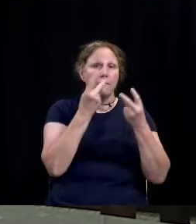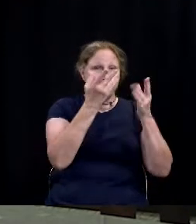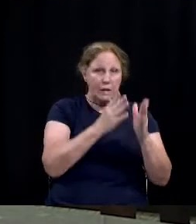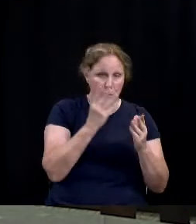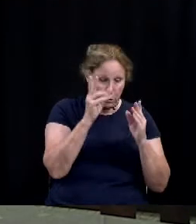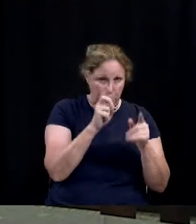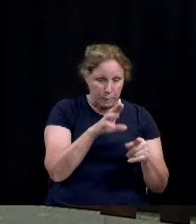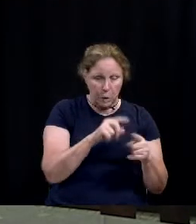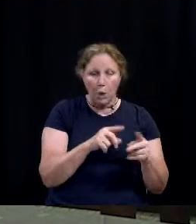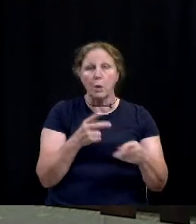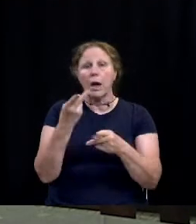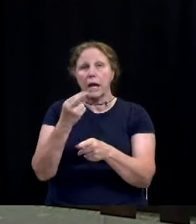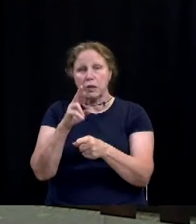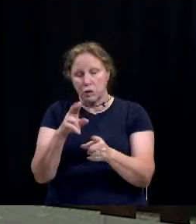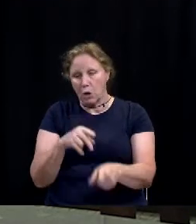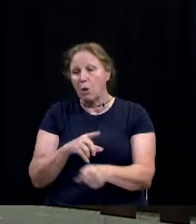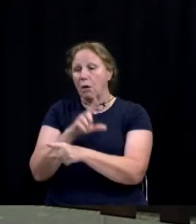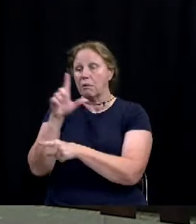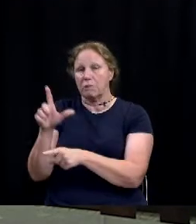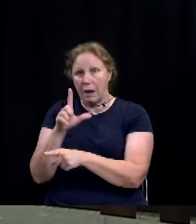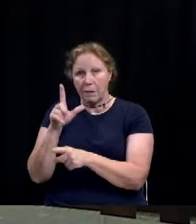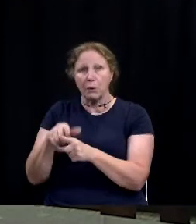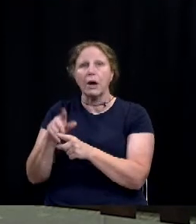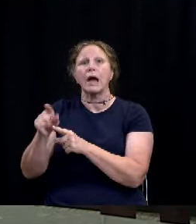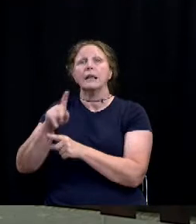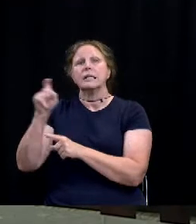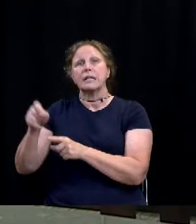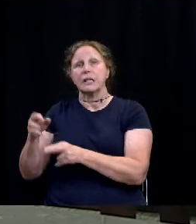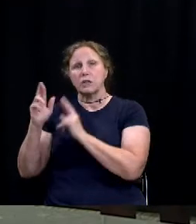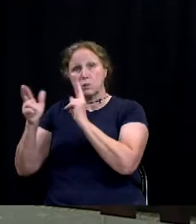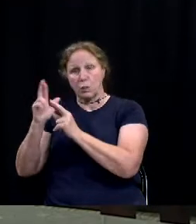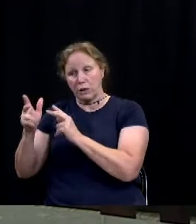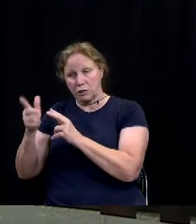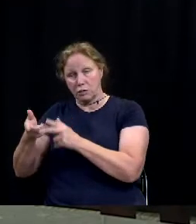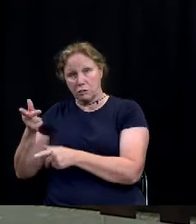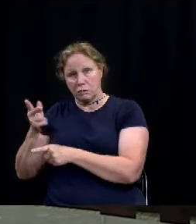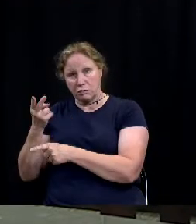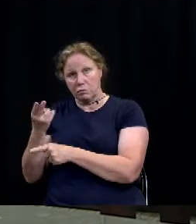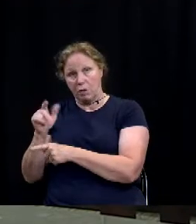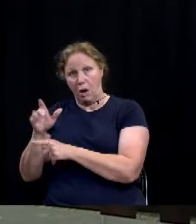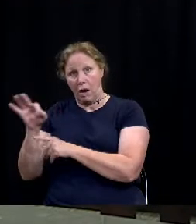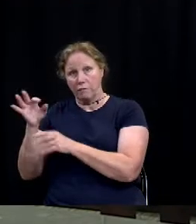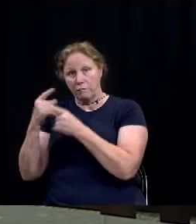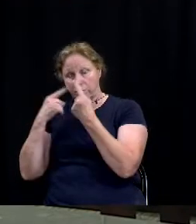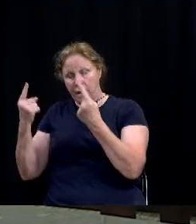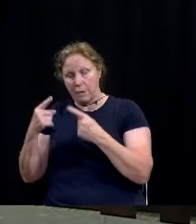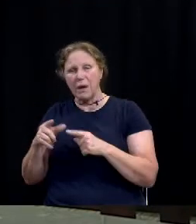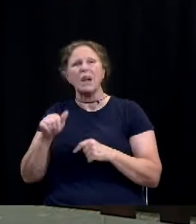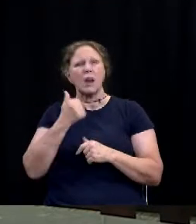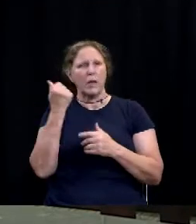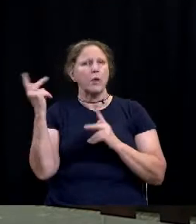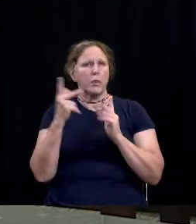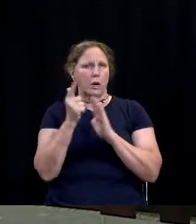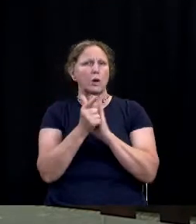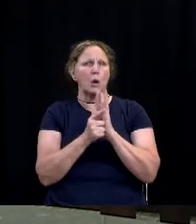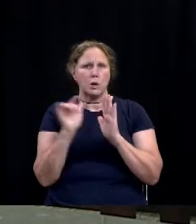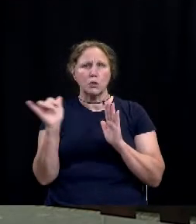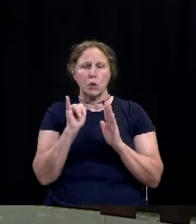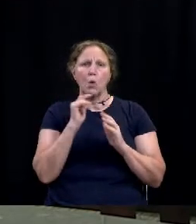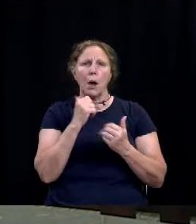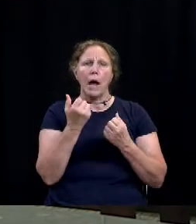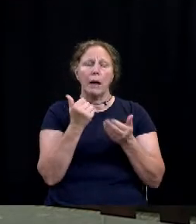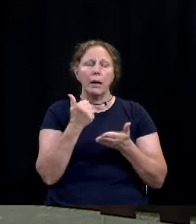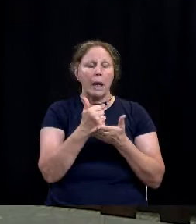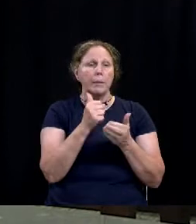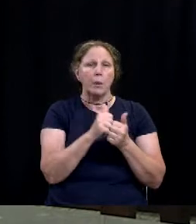Human Resources, Library, and Texas Ranger Hall of Fame. She also, with a couple of other attorneys in the office, will be assisting in